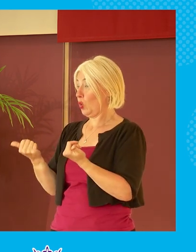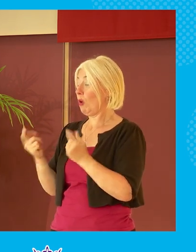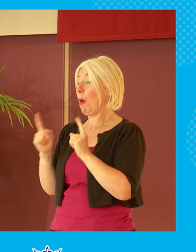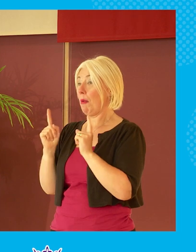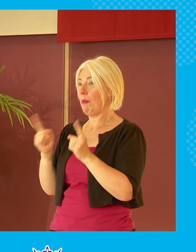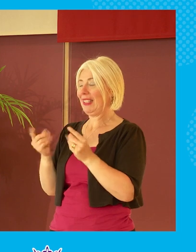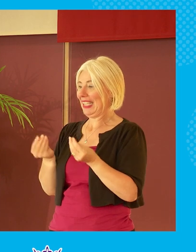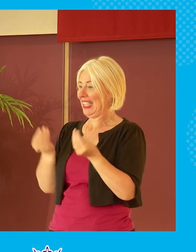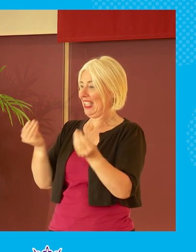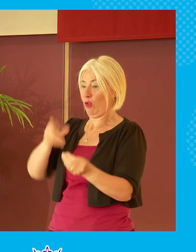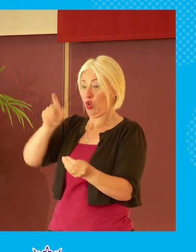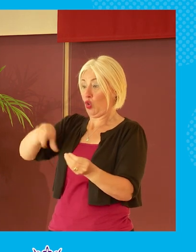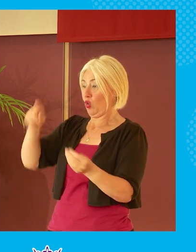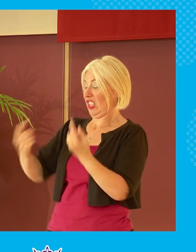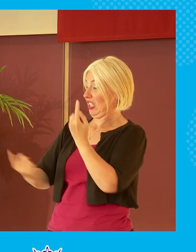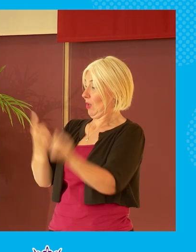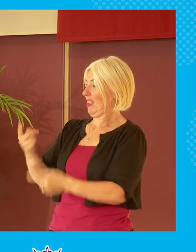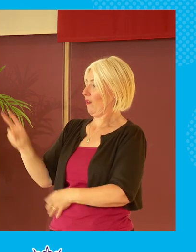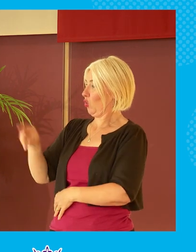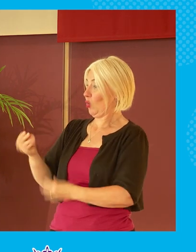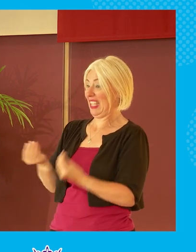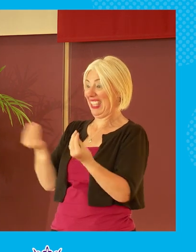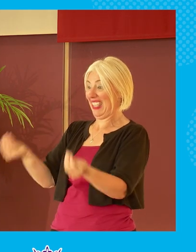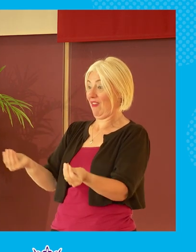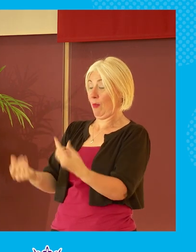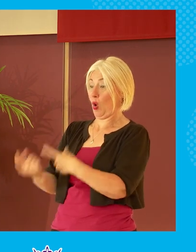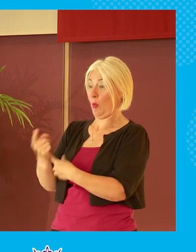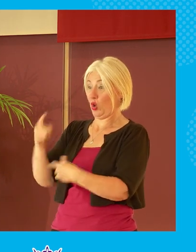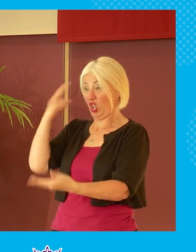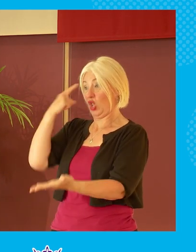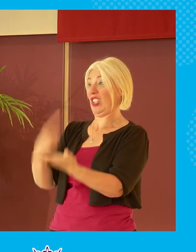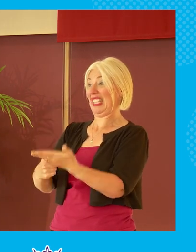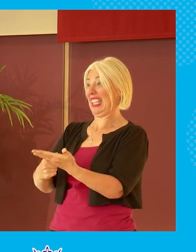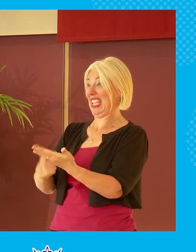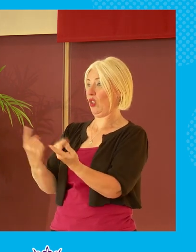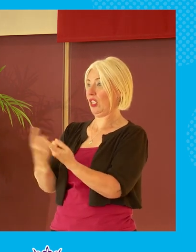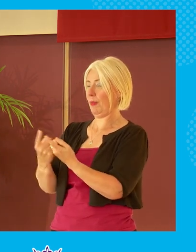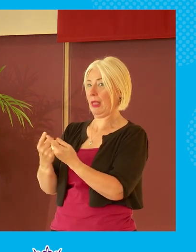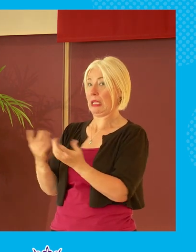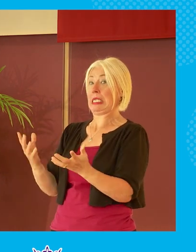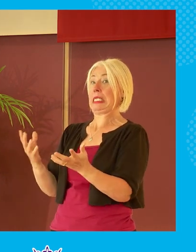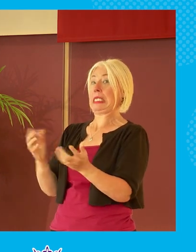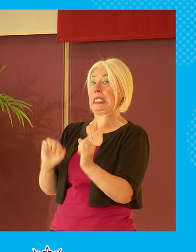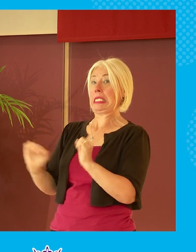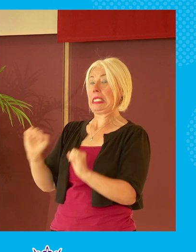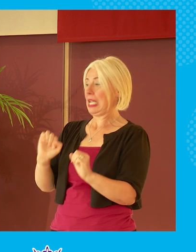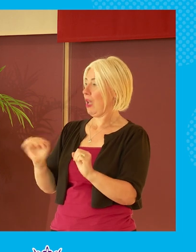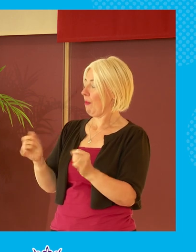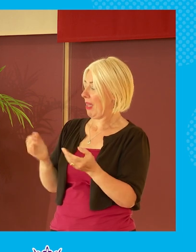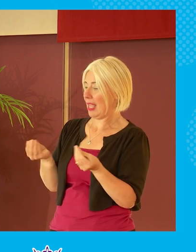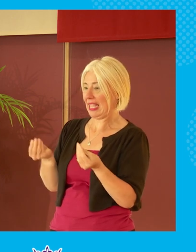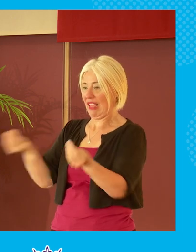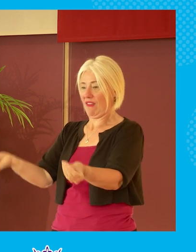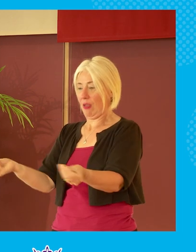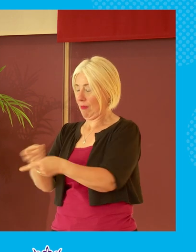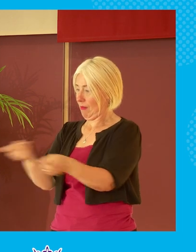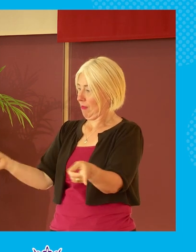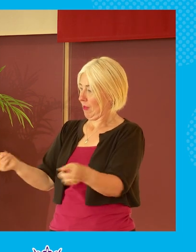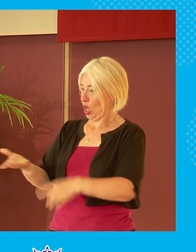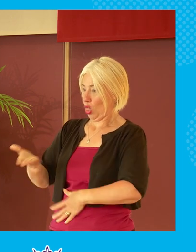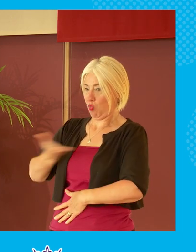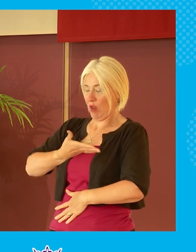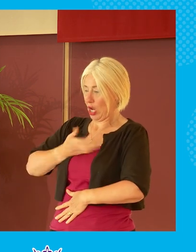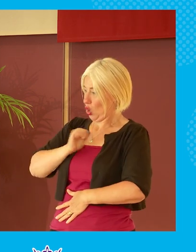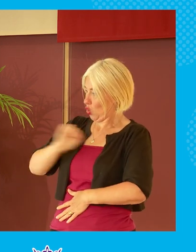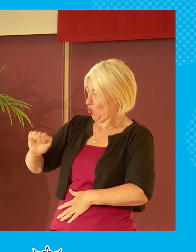students at school the opportunity to make some decisions would be a really good thing to do giving them uh the the right to decide